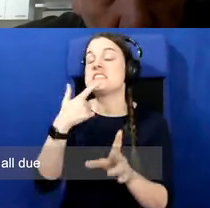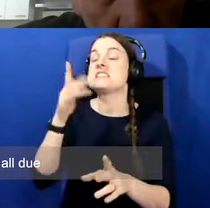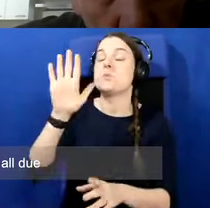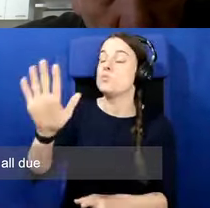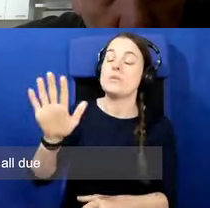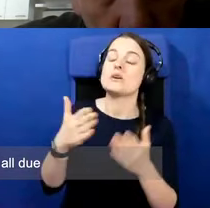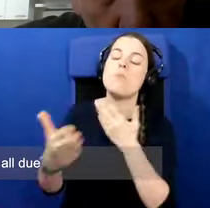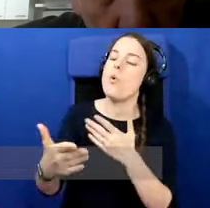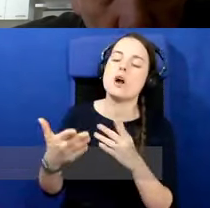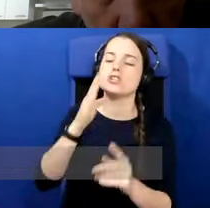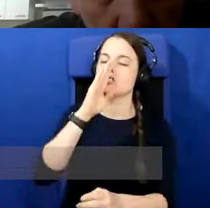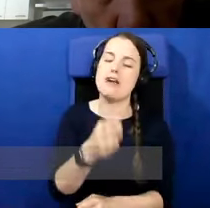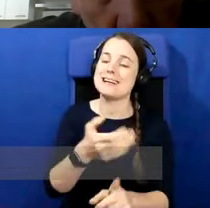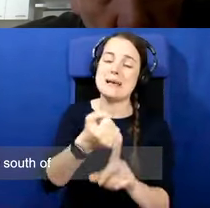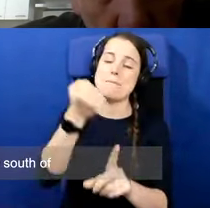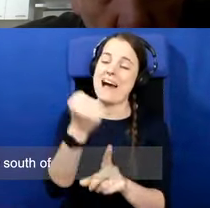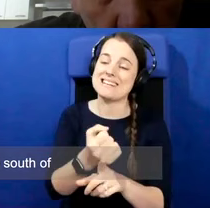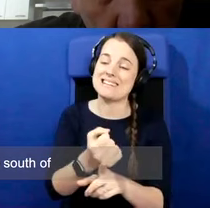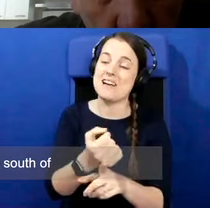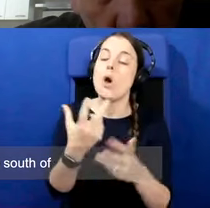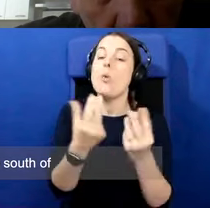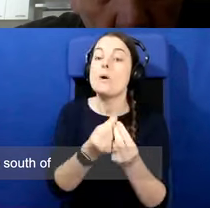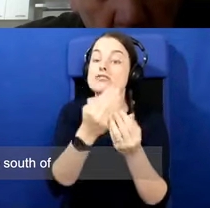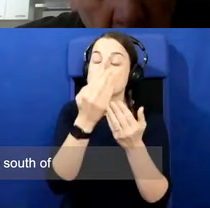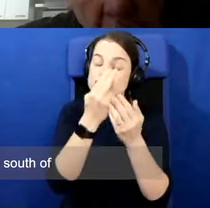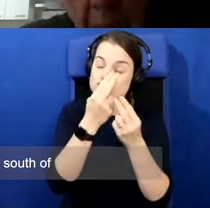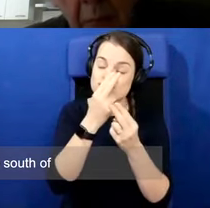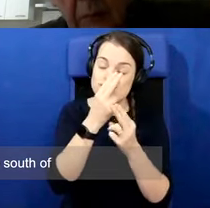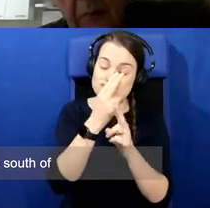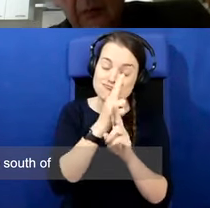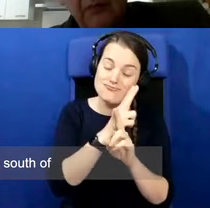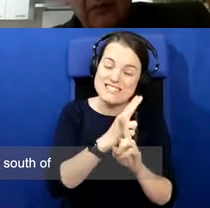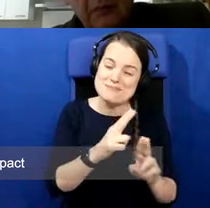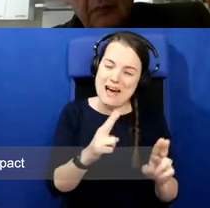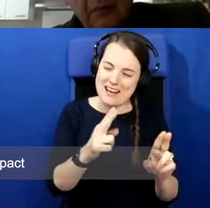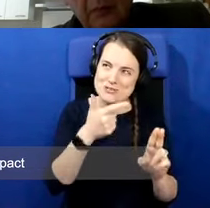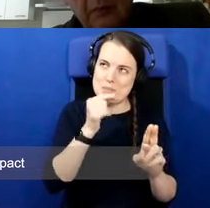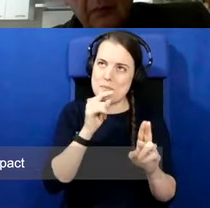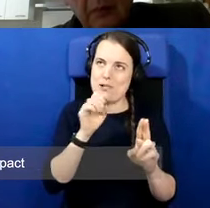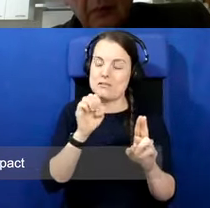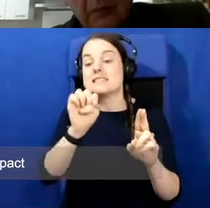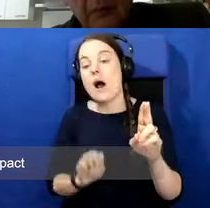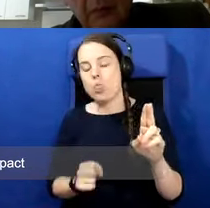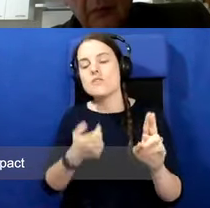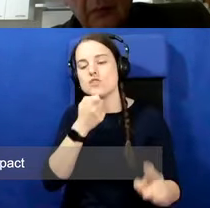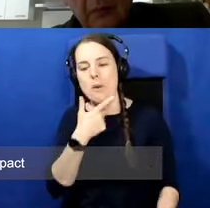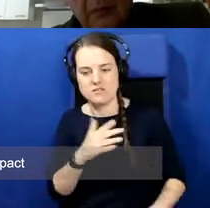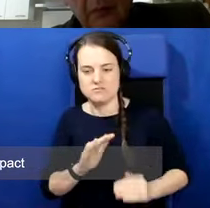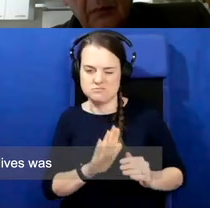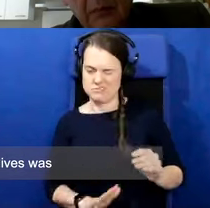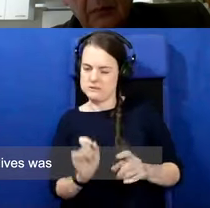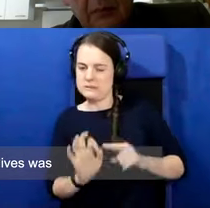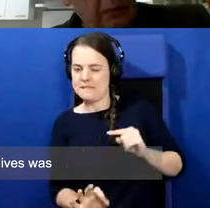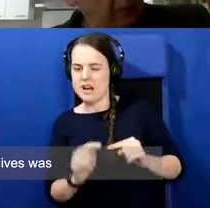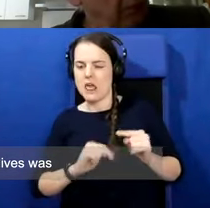With all due respects to, you know, people in people south of Dublin, particularly, the impact of